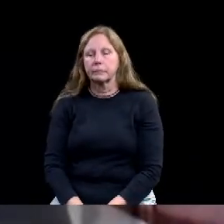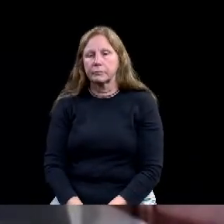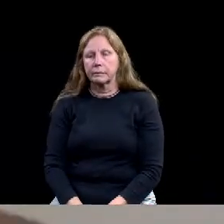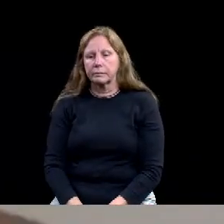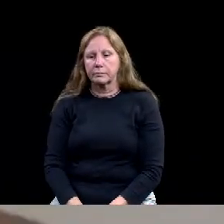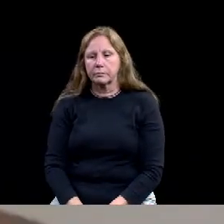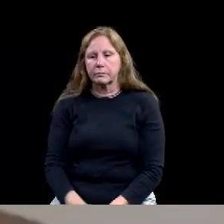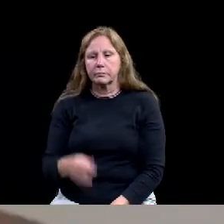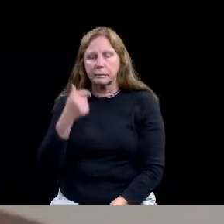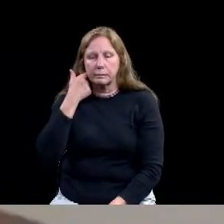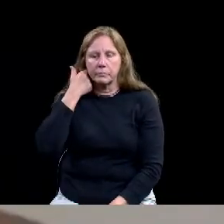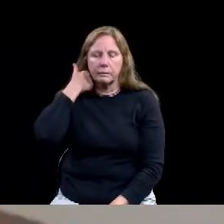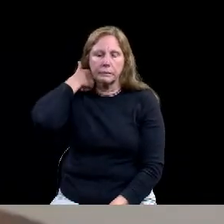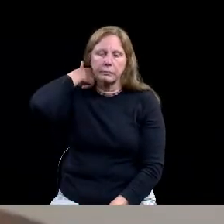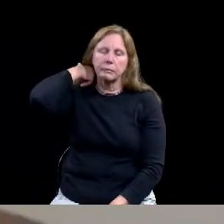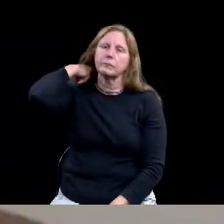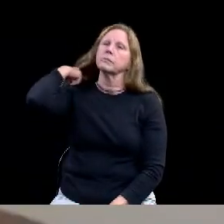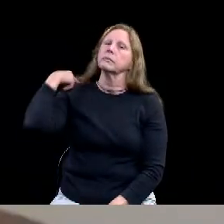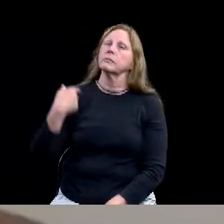And that concludes my report, mayor.